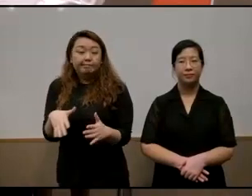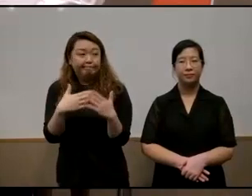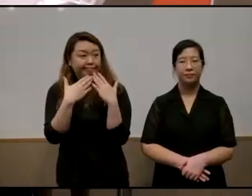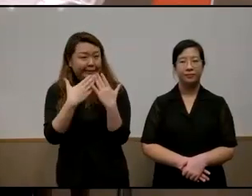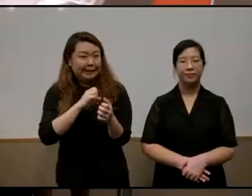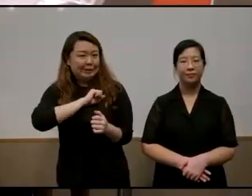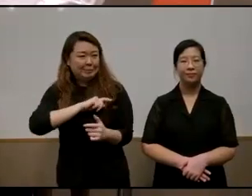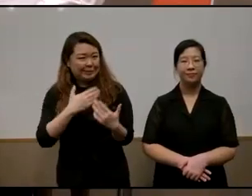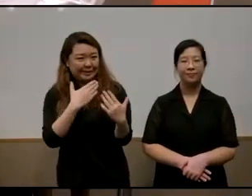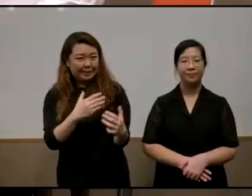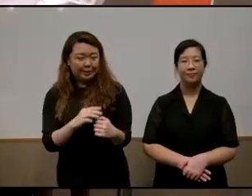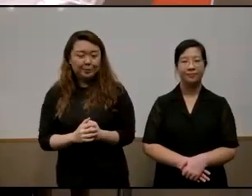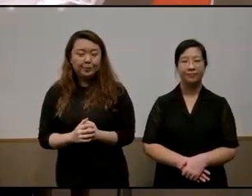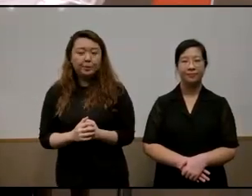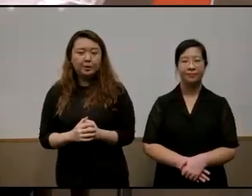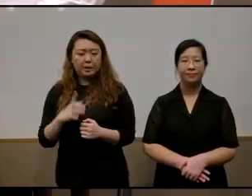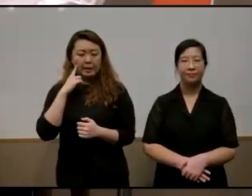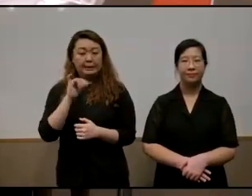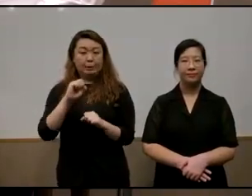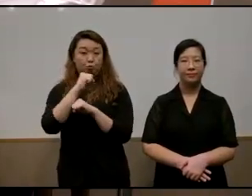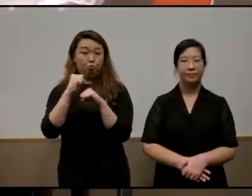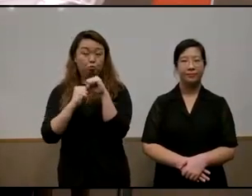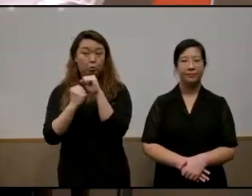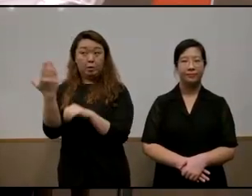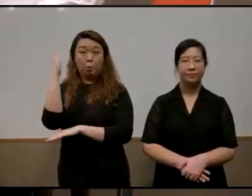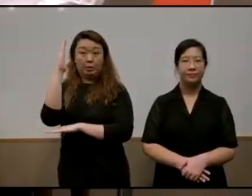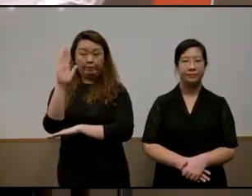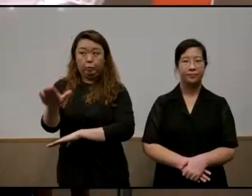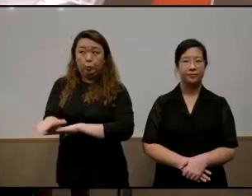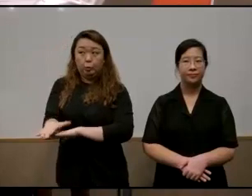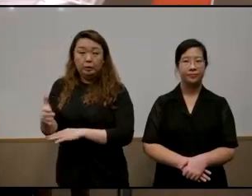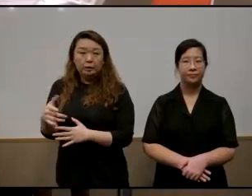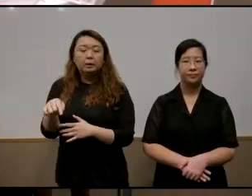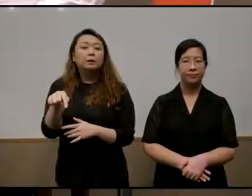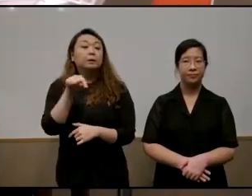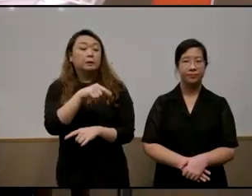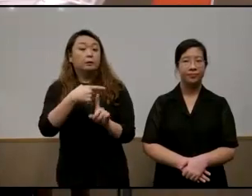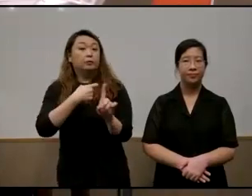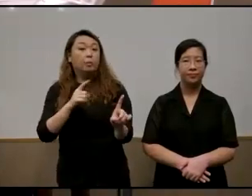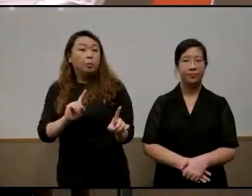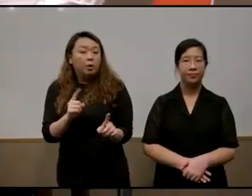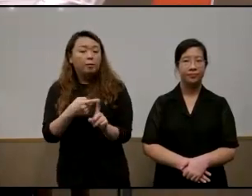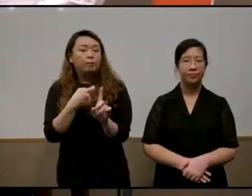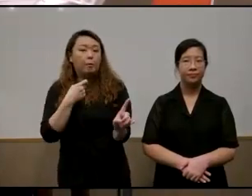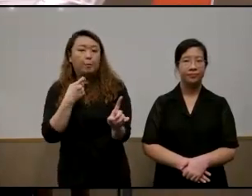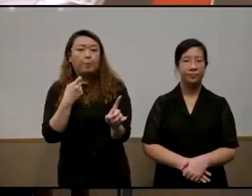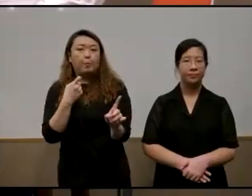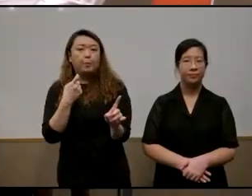appreciating that i think the i think that structure was actually it came out of a um a